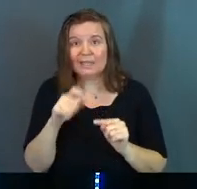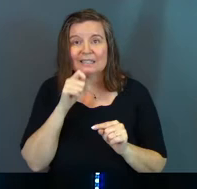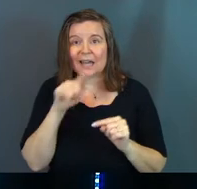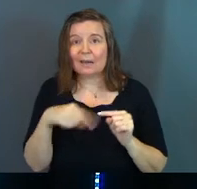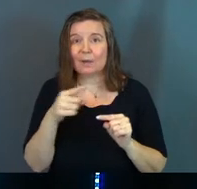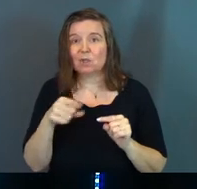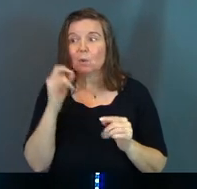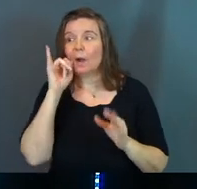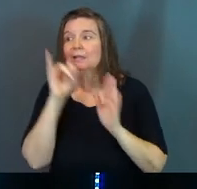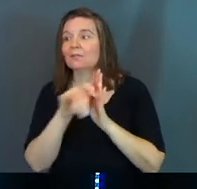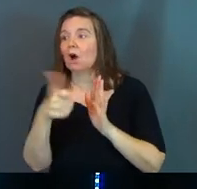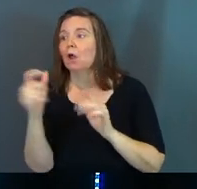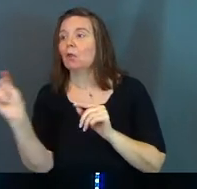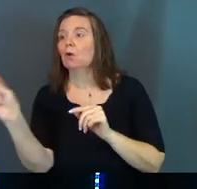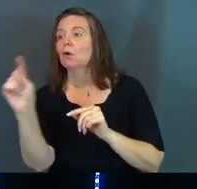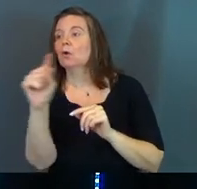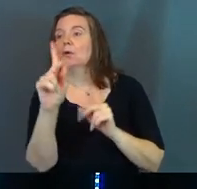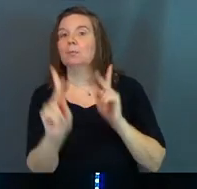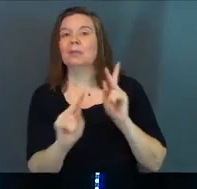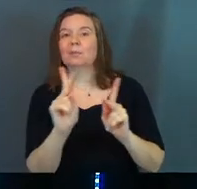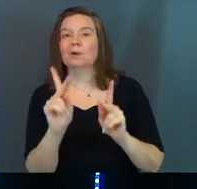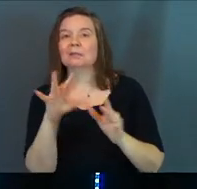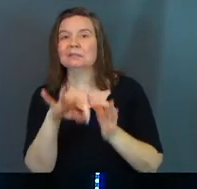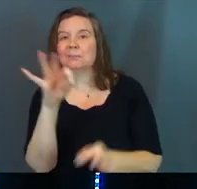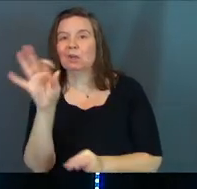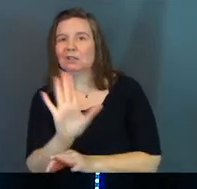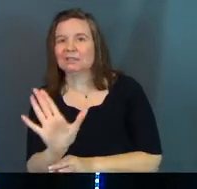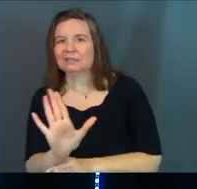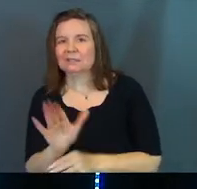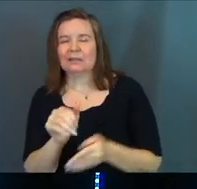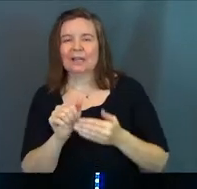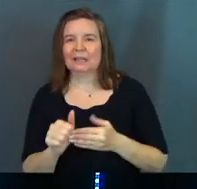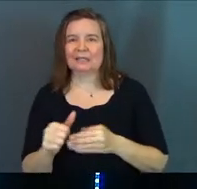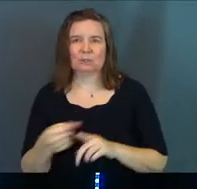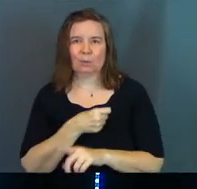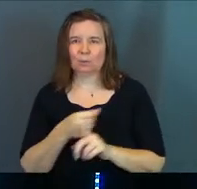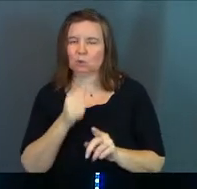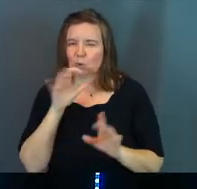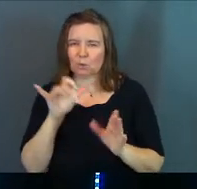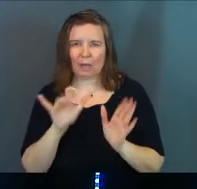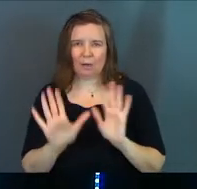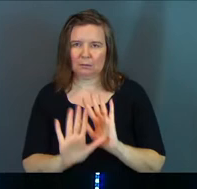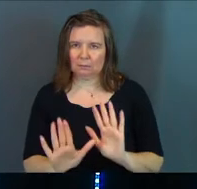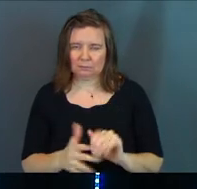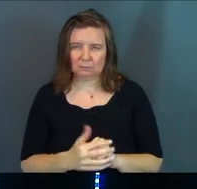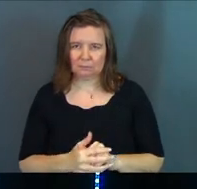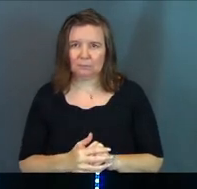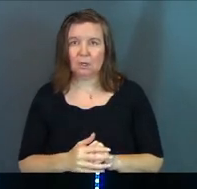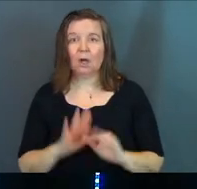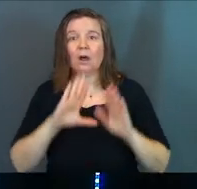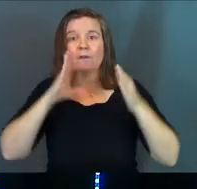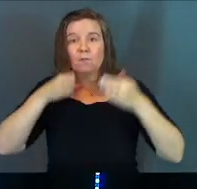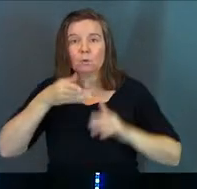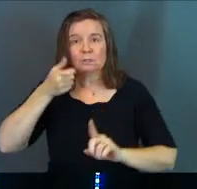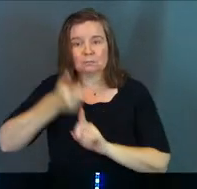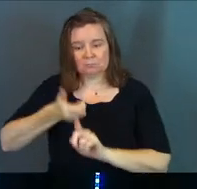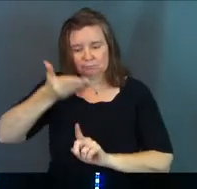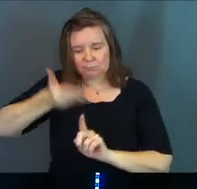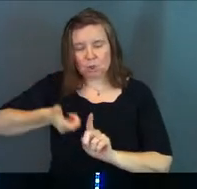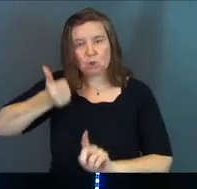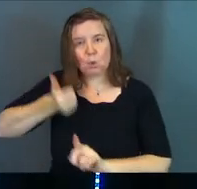it's not about you identifying spirits in other people that leads to spiritual abuse. Don't do it. You focus on you.